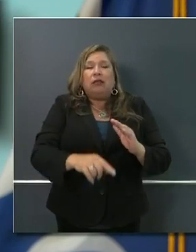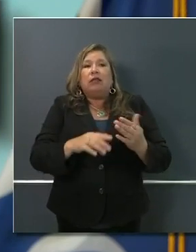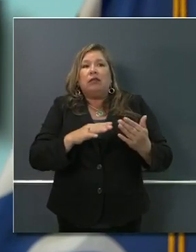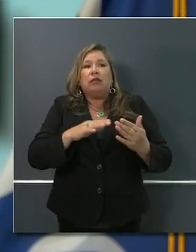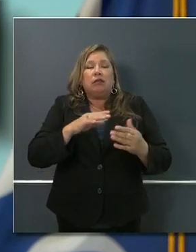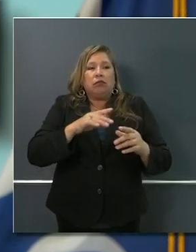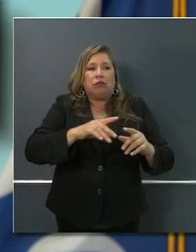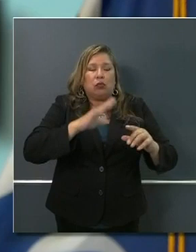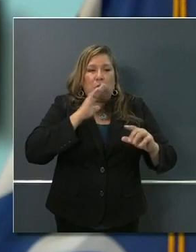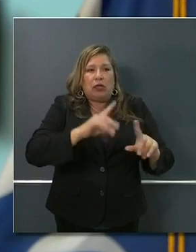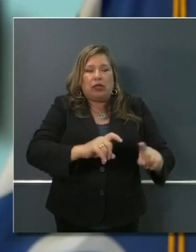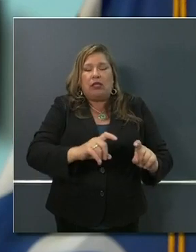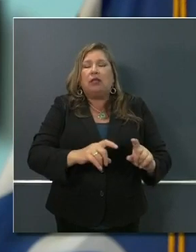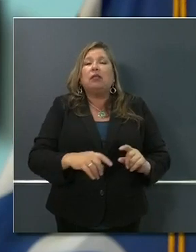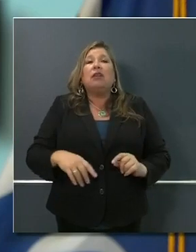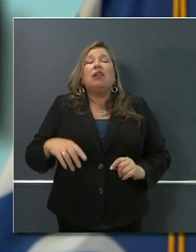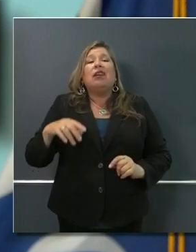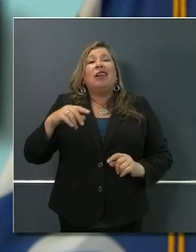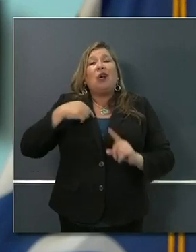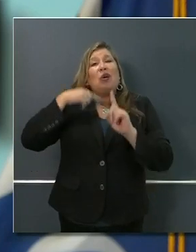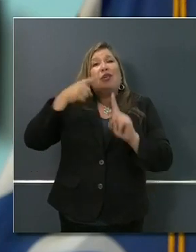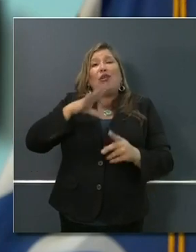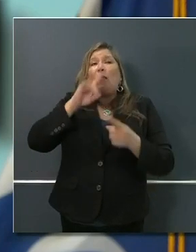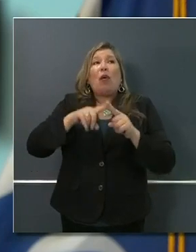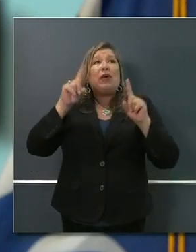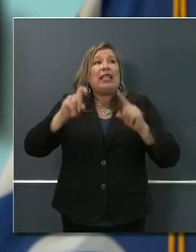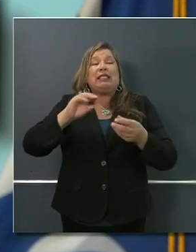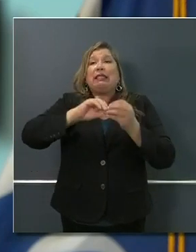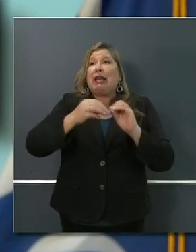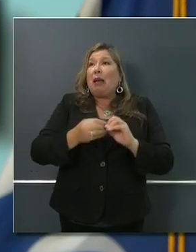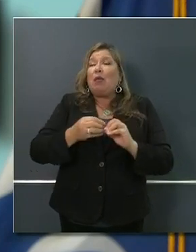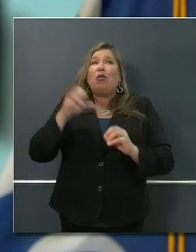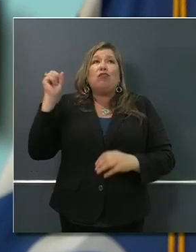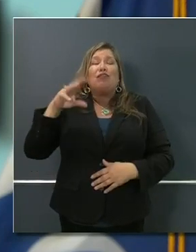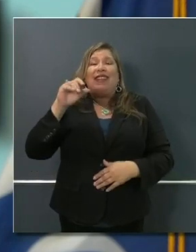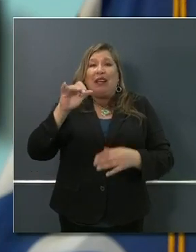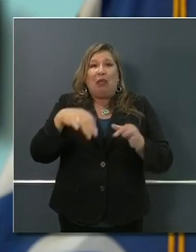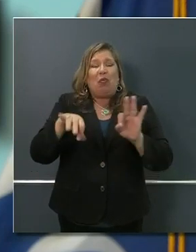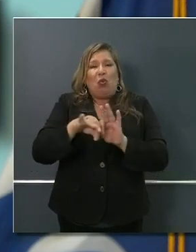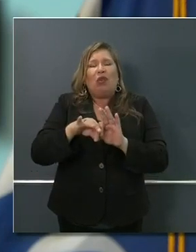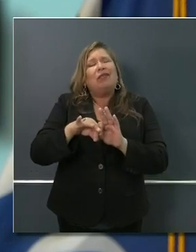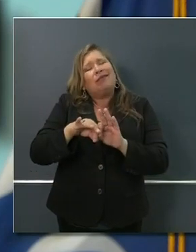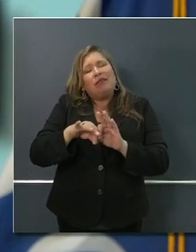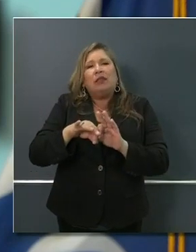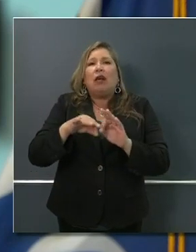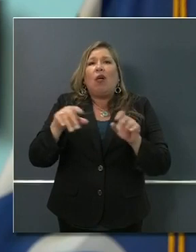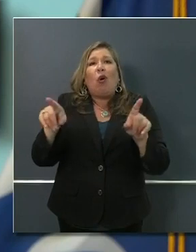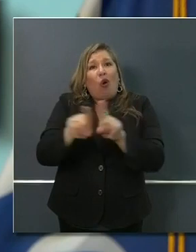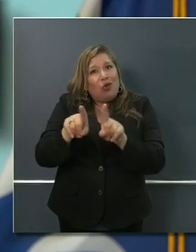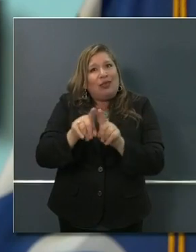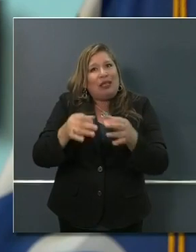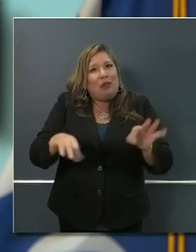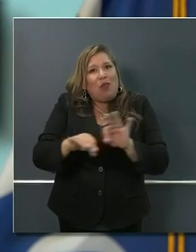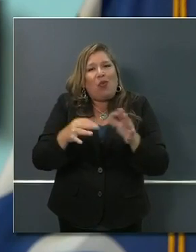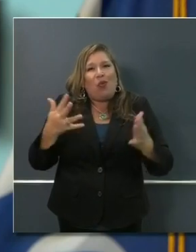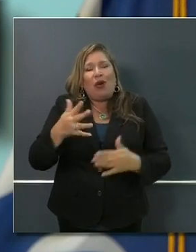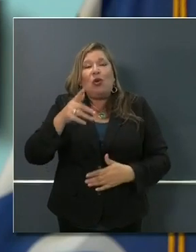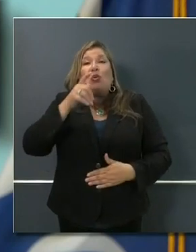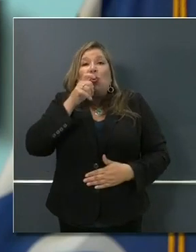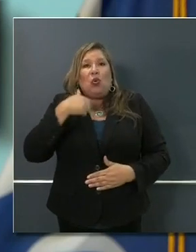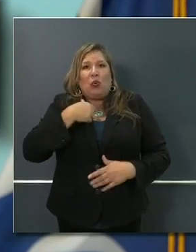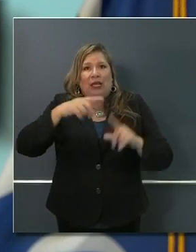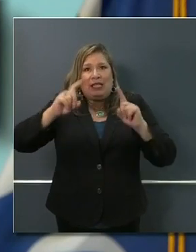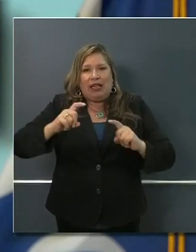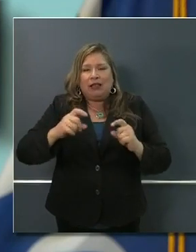numbers. It's who we're testing and how we're addressing socioeconomics justice issues and doing more